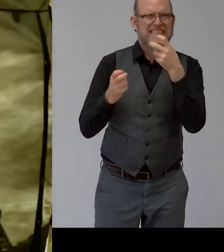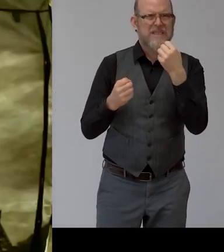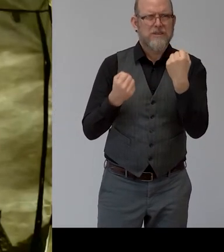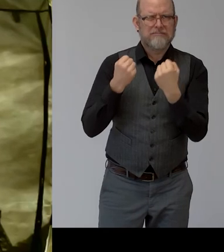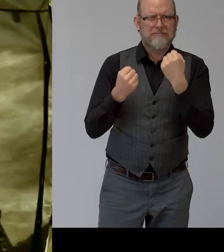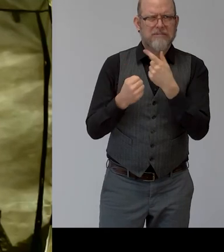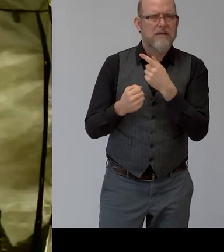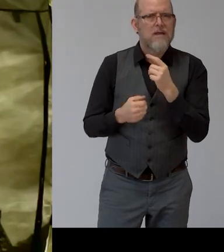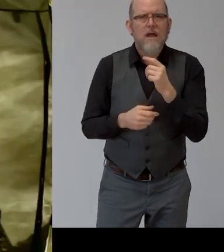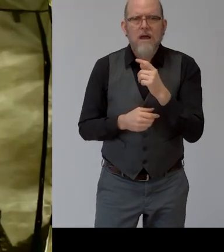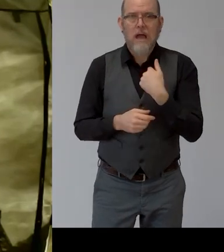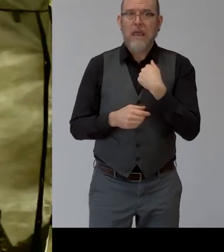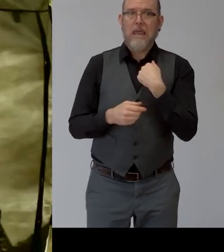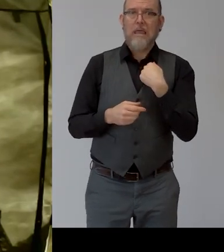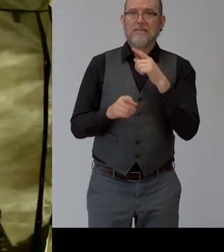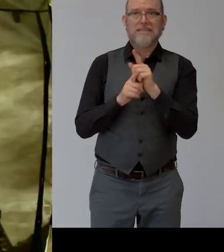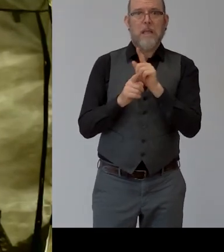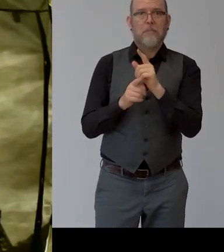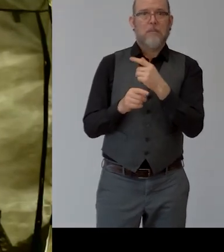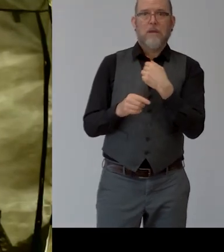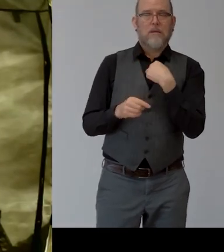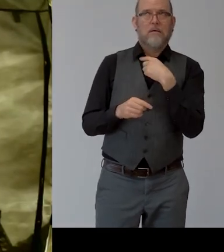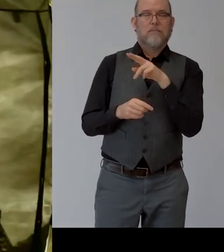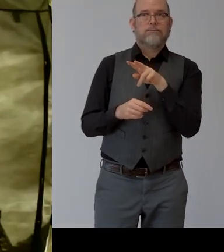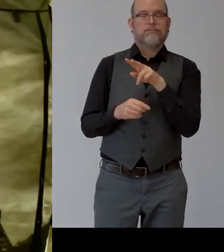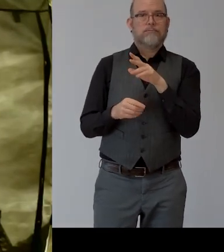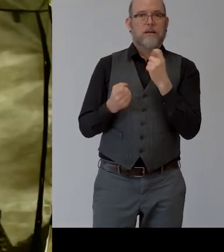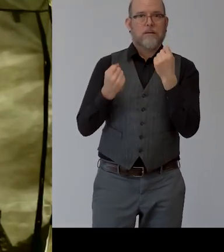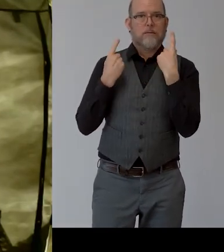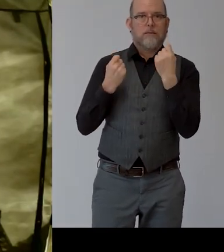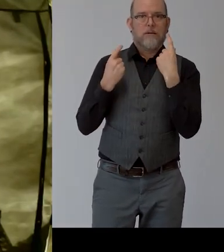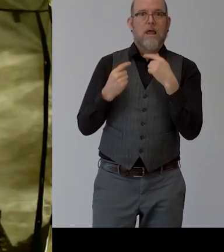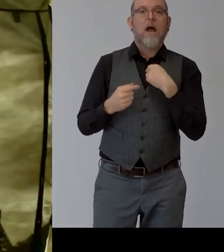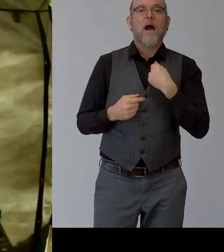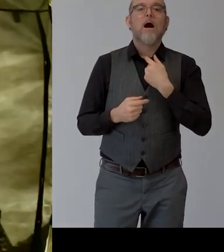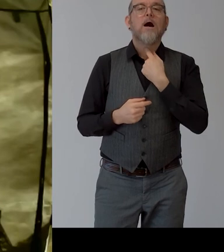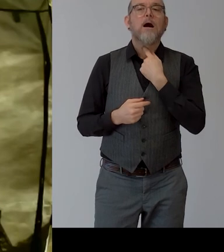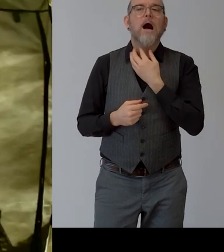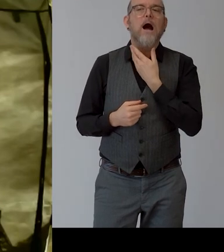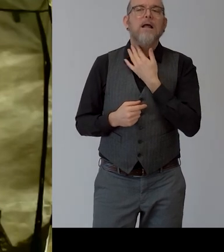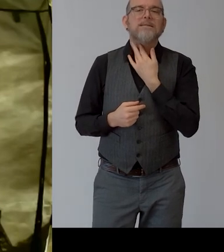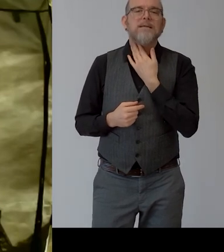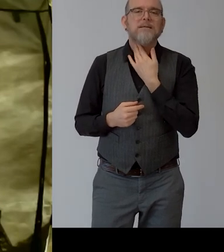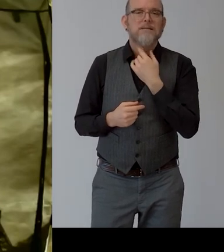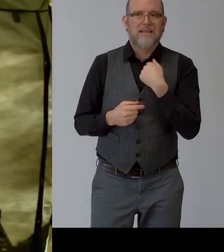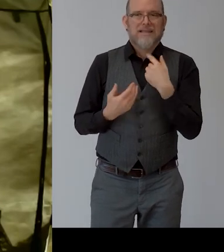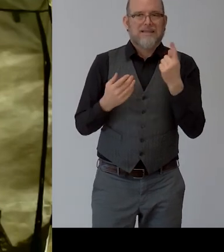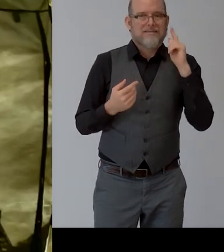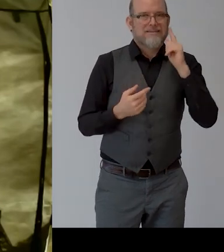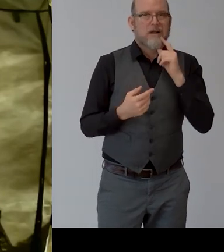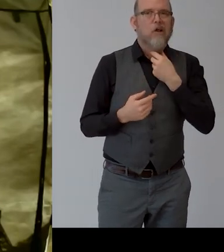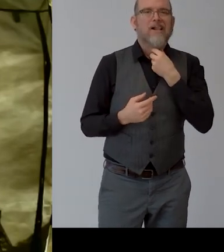understand me because i had a deaf and hard of hearing accent so our communication was really off